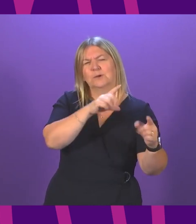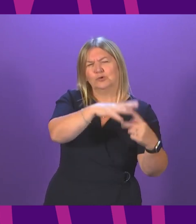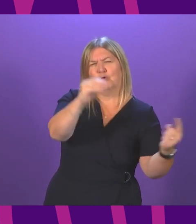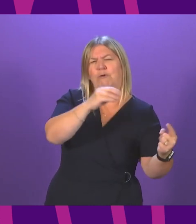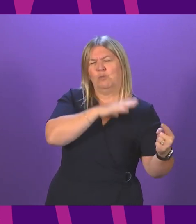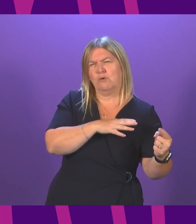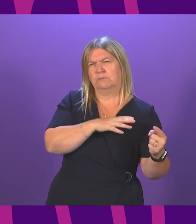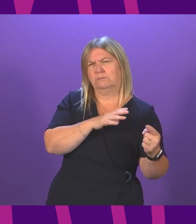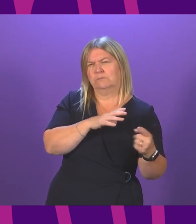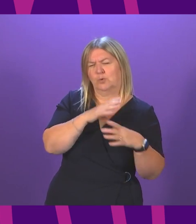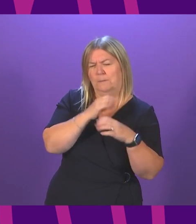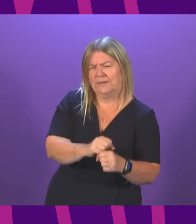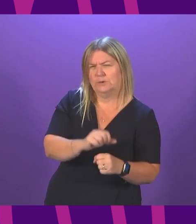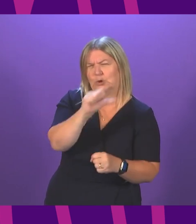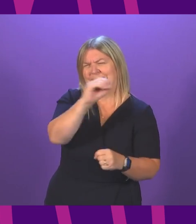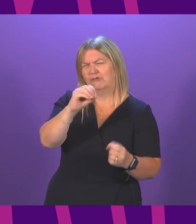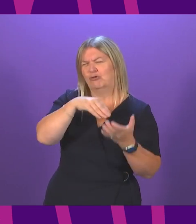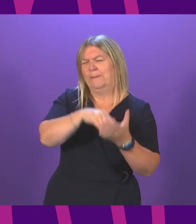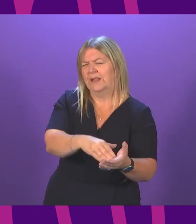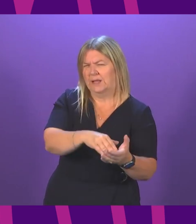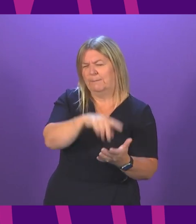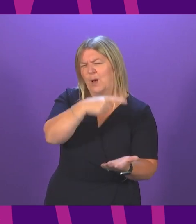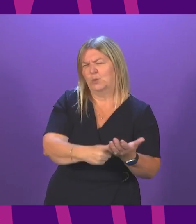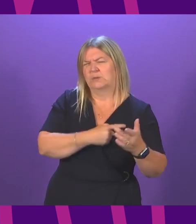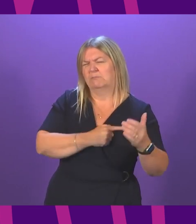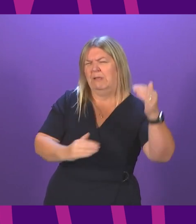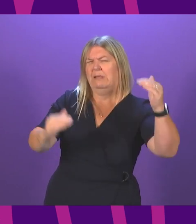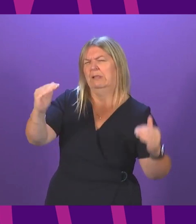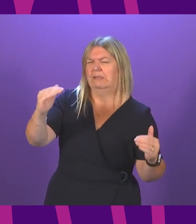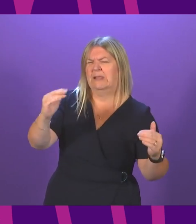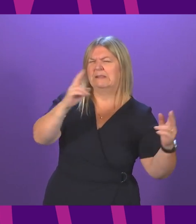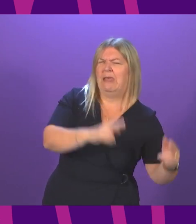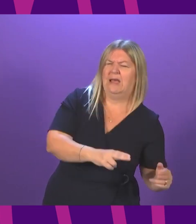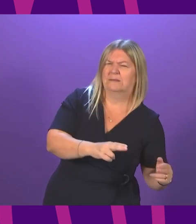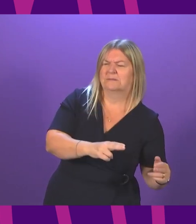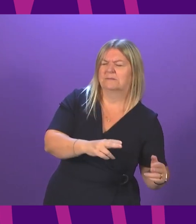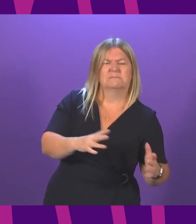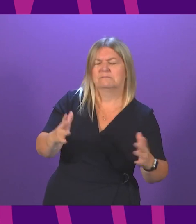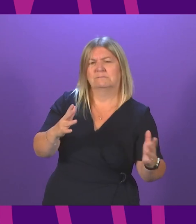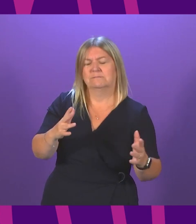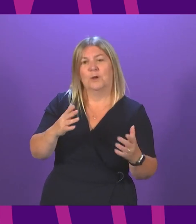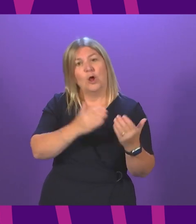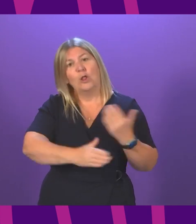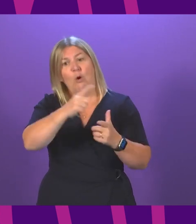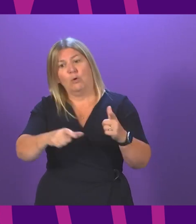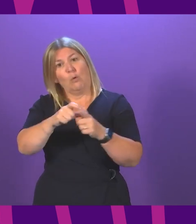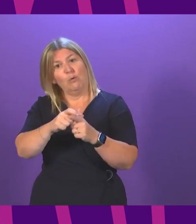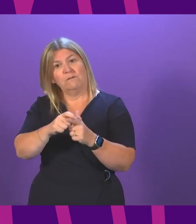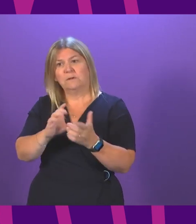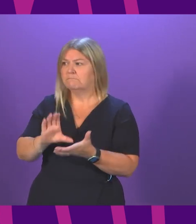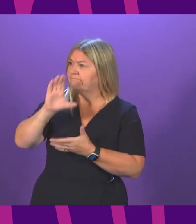followed that logic. On long COVID, we have invested, I think £2.5 million on research